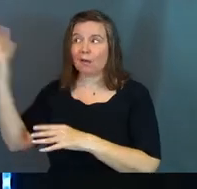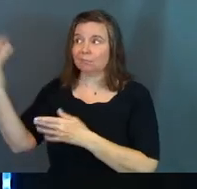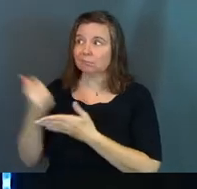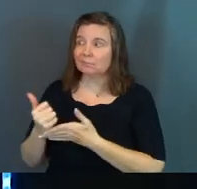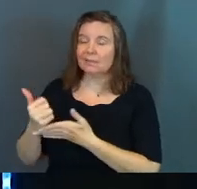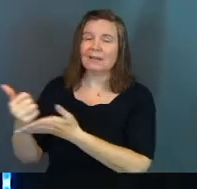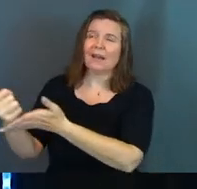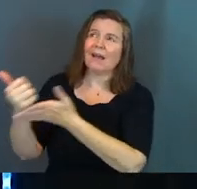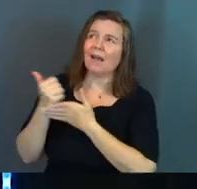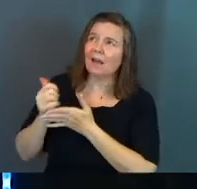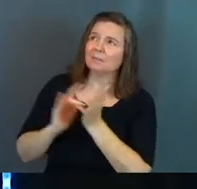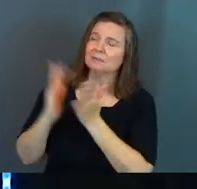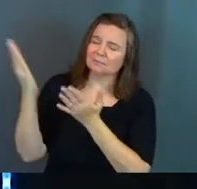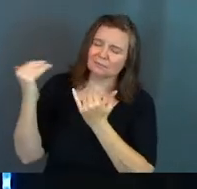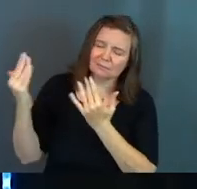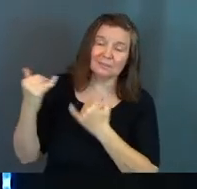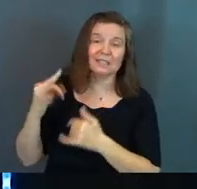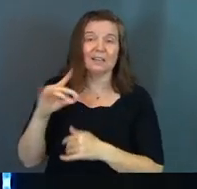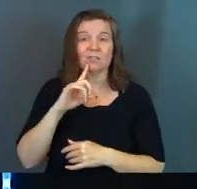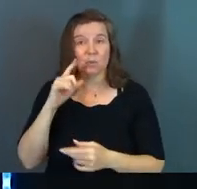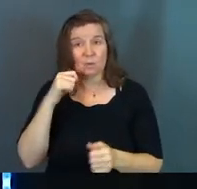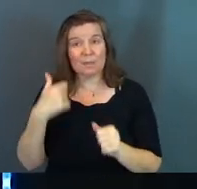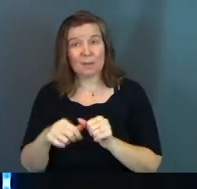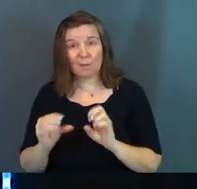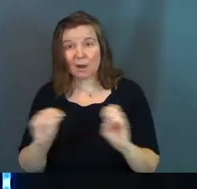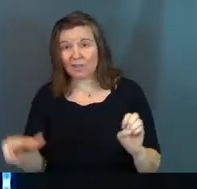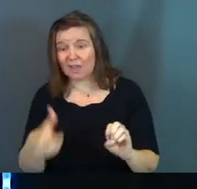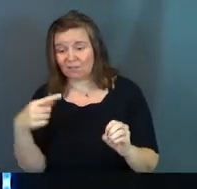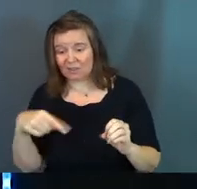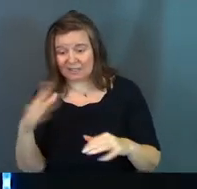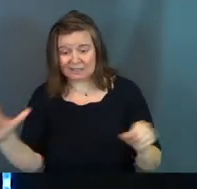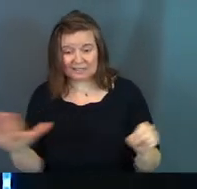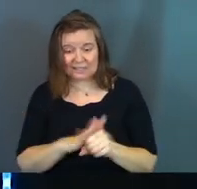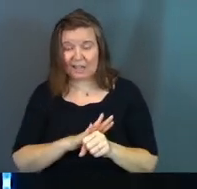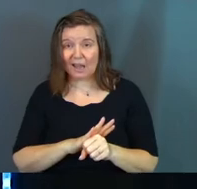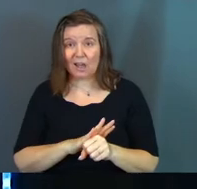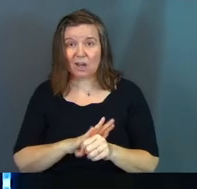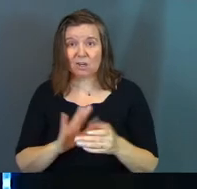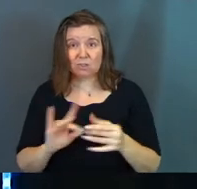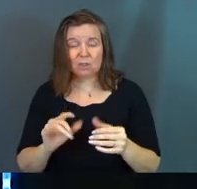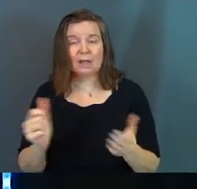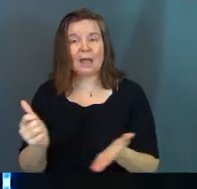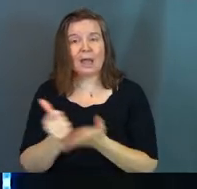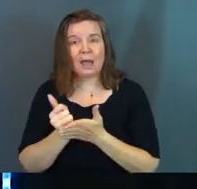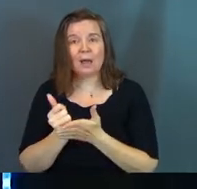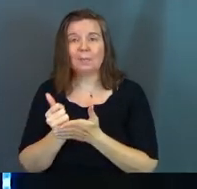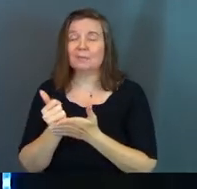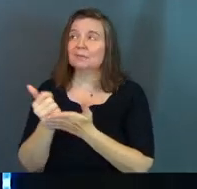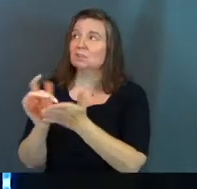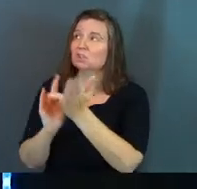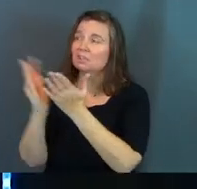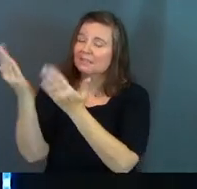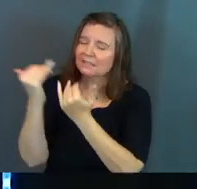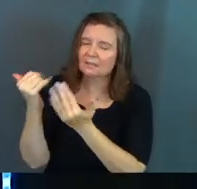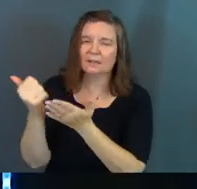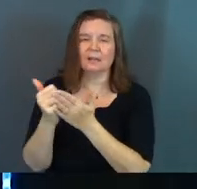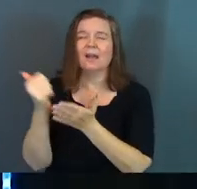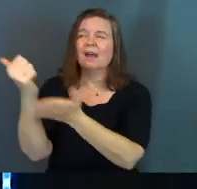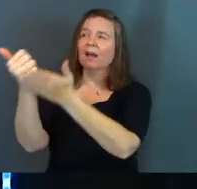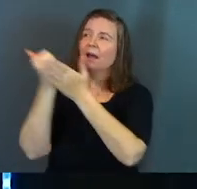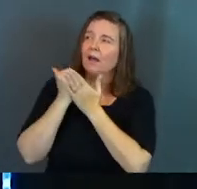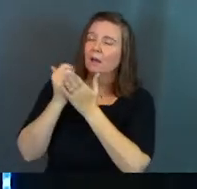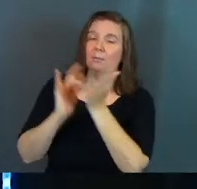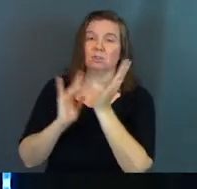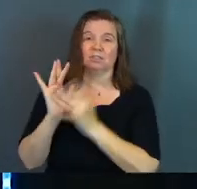Help Jesus. Like if you remember nothing else for this entire sermon. Help Jesus. Say it with me.